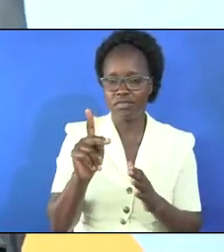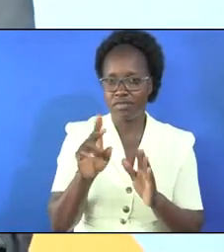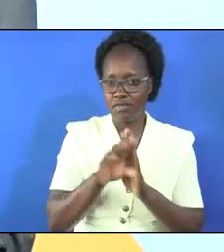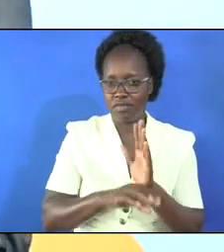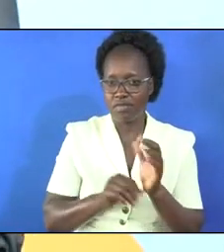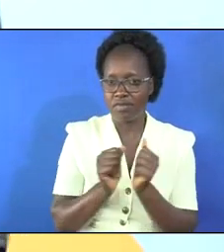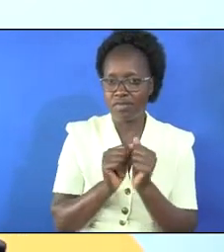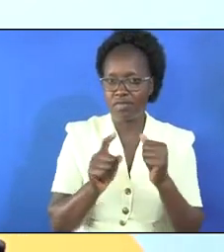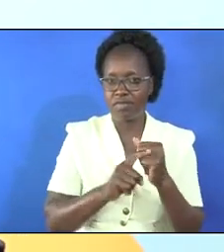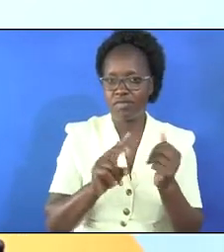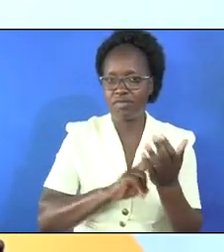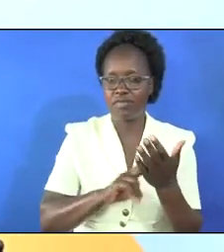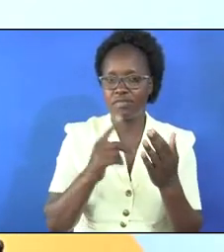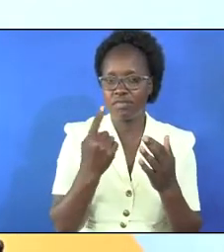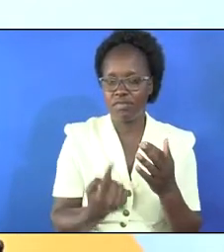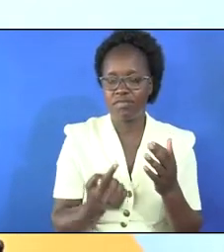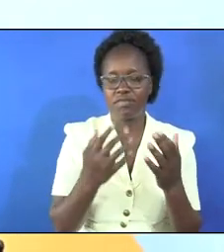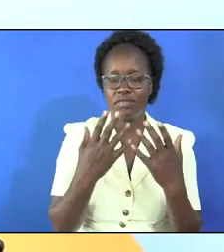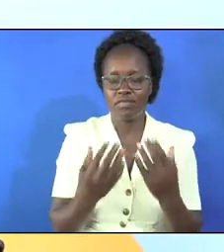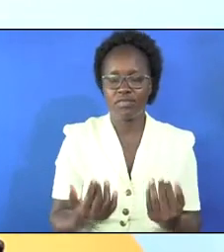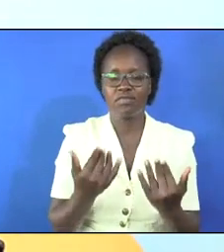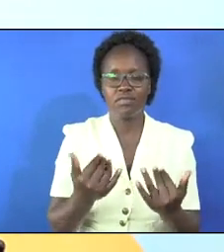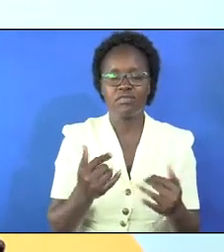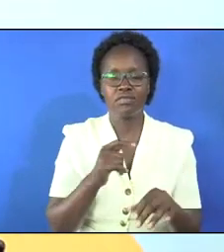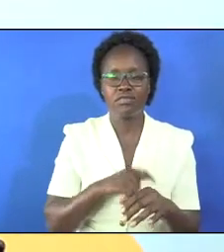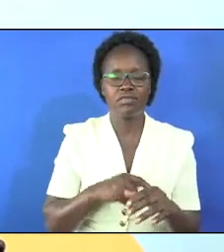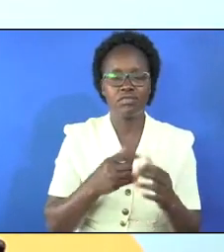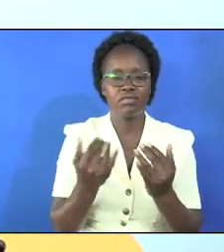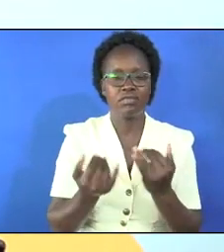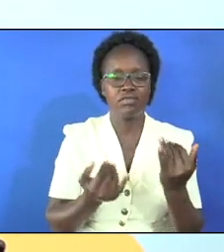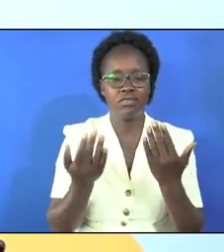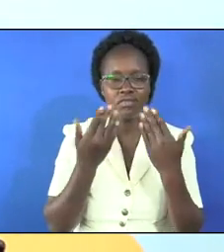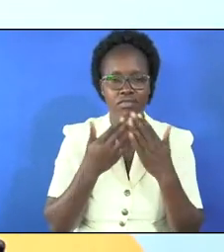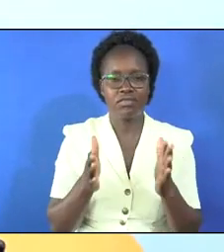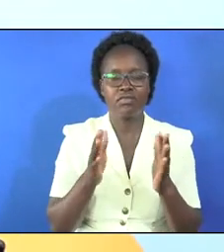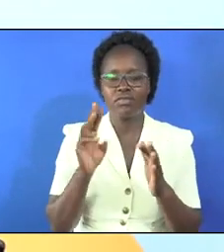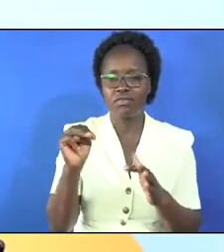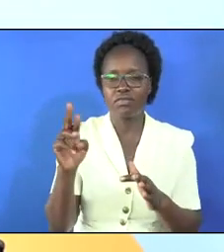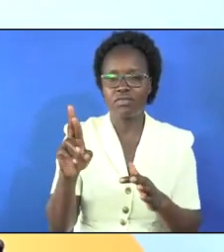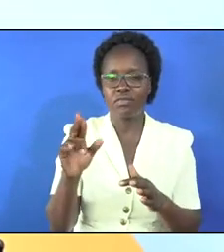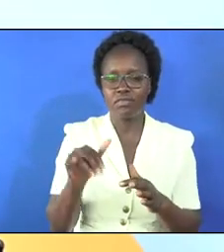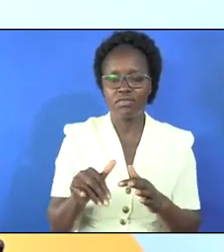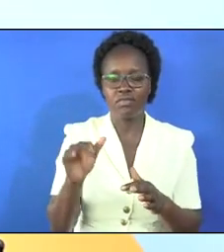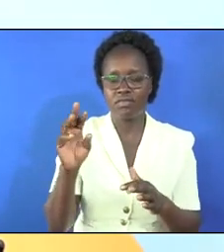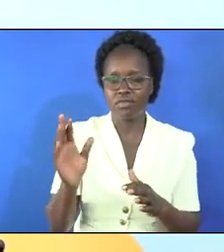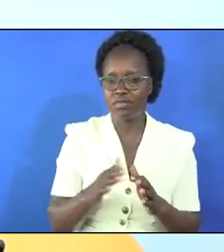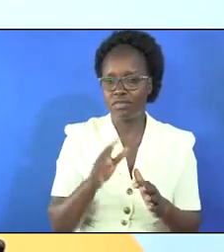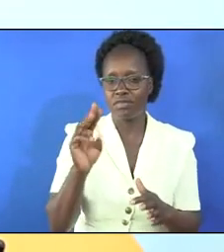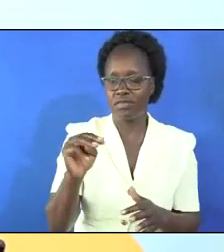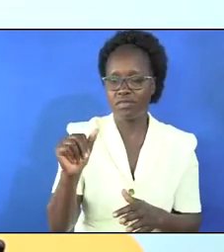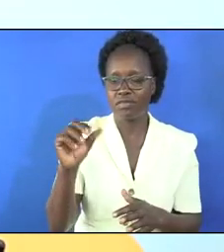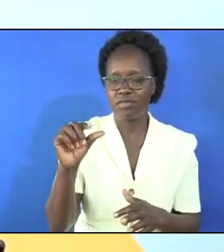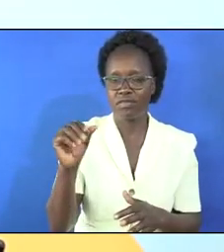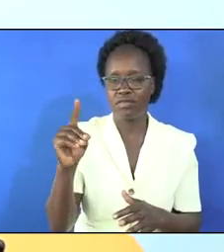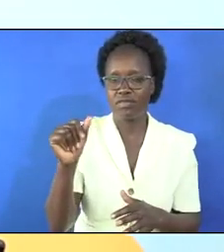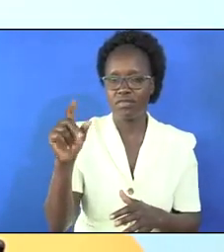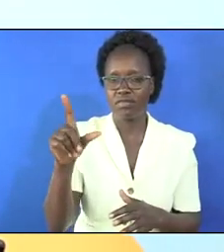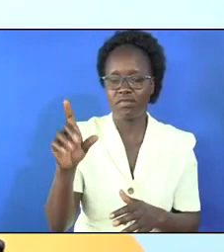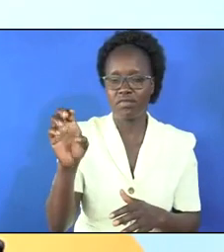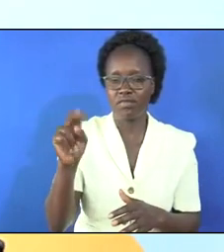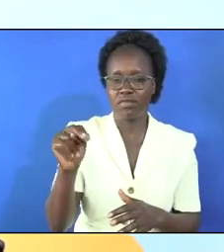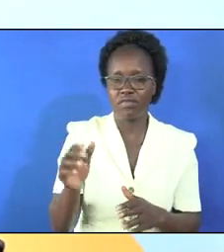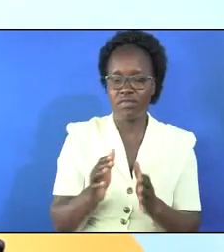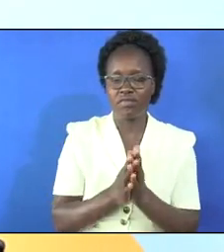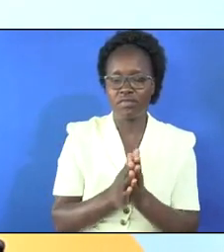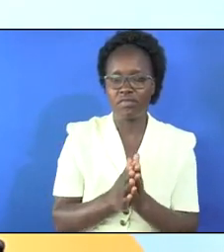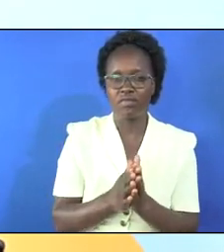and verse 1 and now when the sabbath was passed mary magdalene mary the mother of james